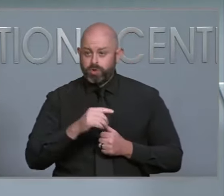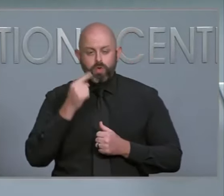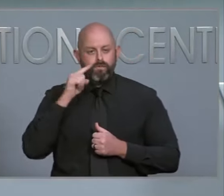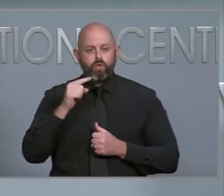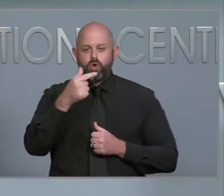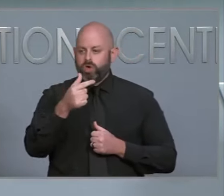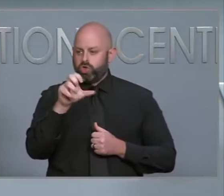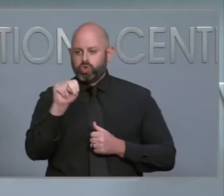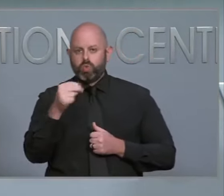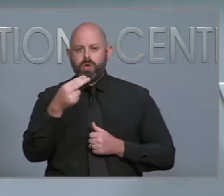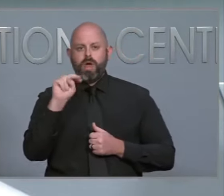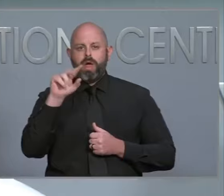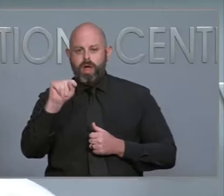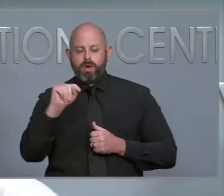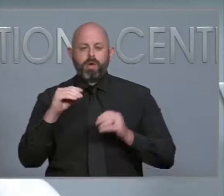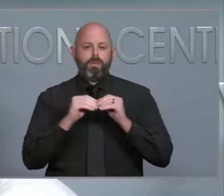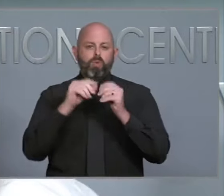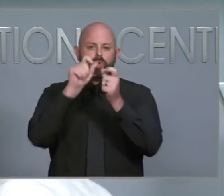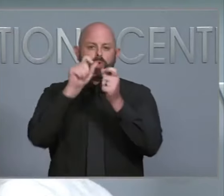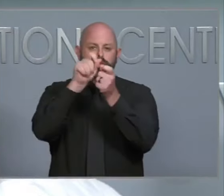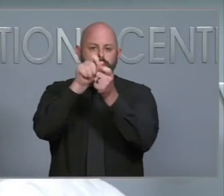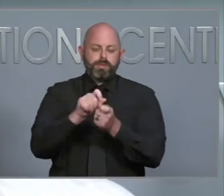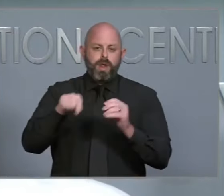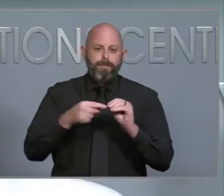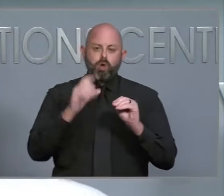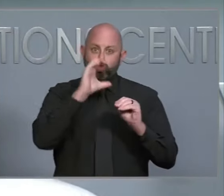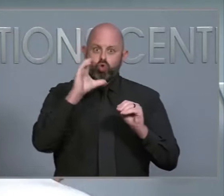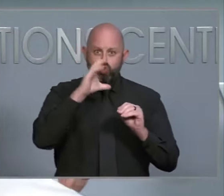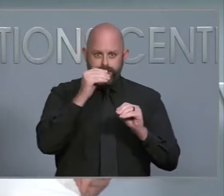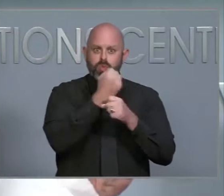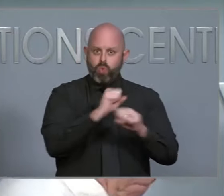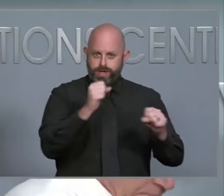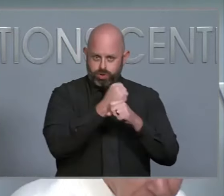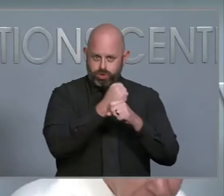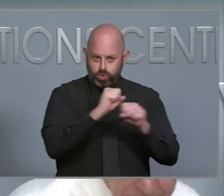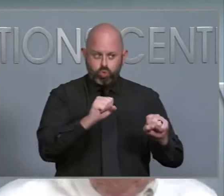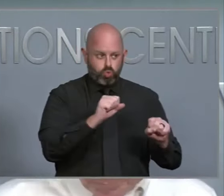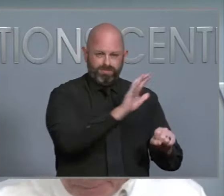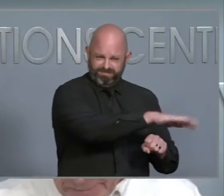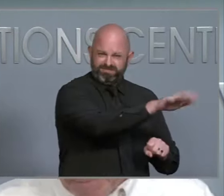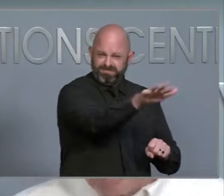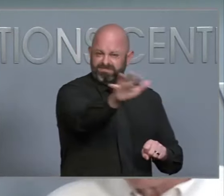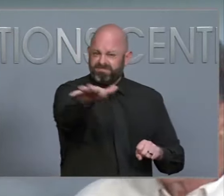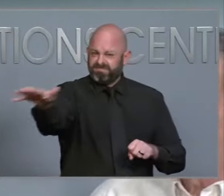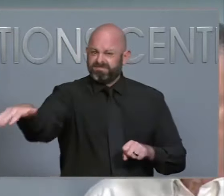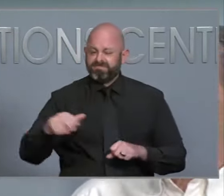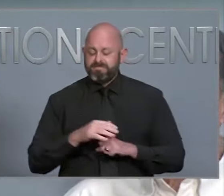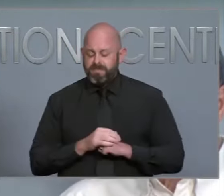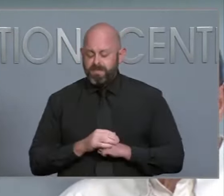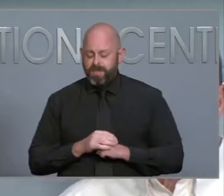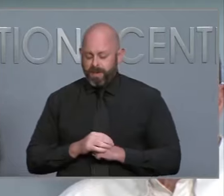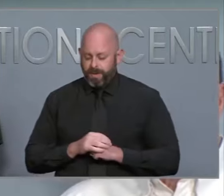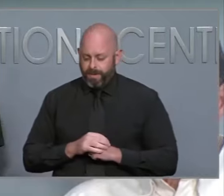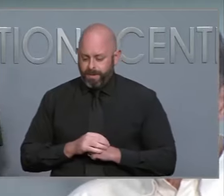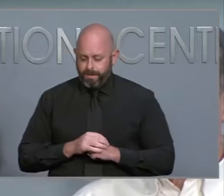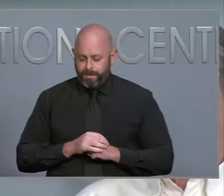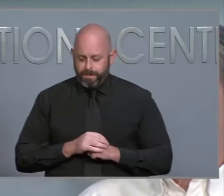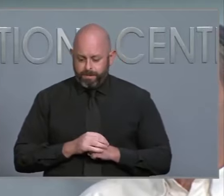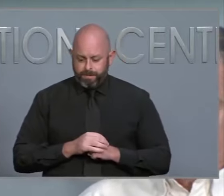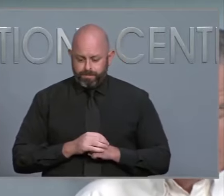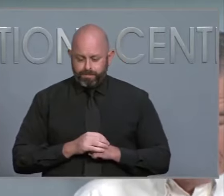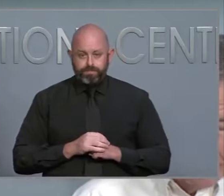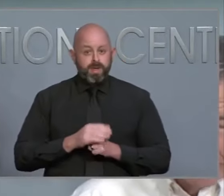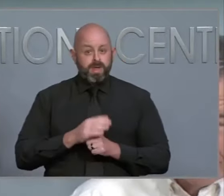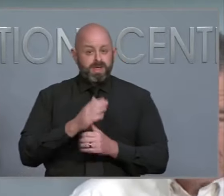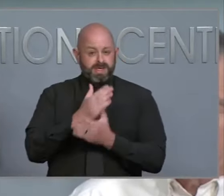get some more details about search and rescue operations, given that there have been some reports from small towns like Swannanoa, where